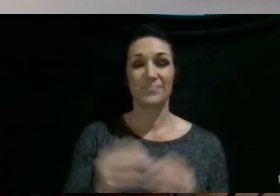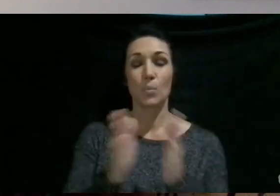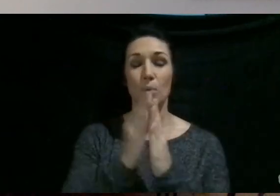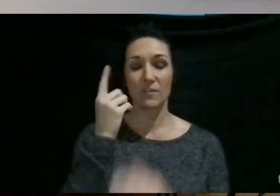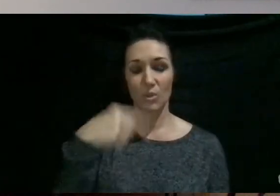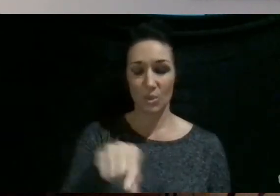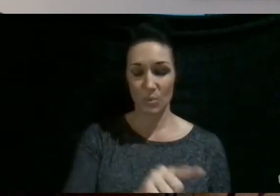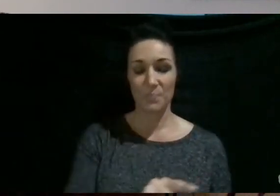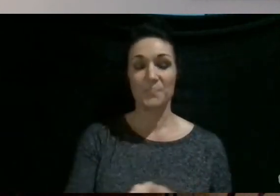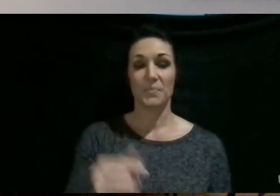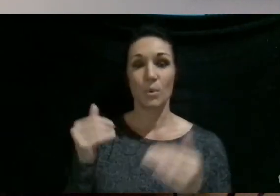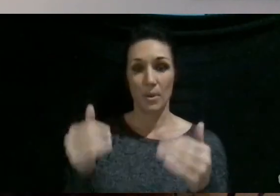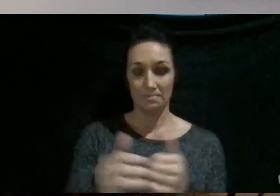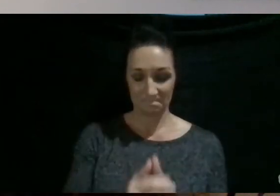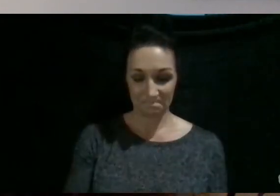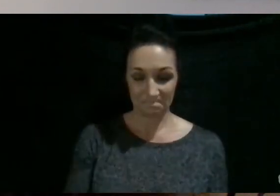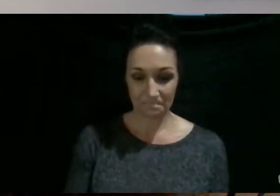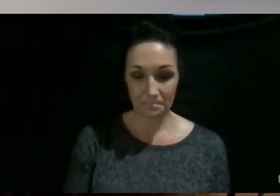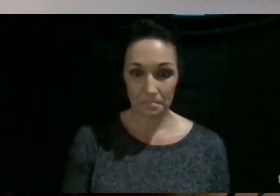you. So let's pray.